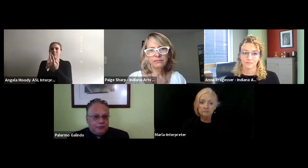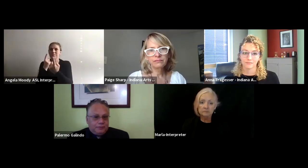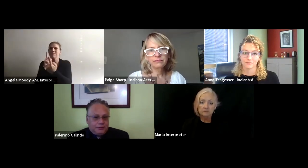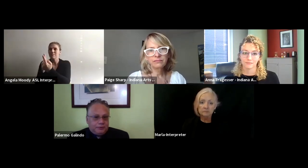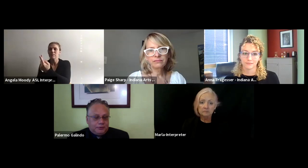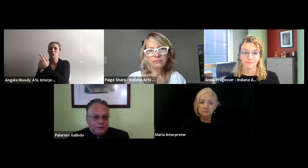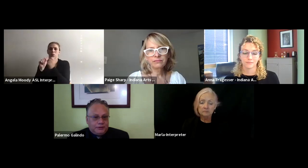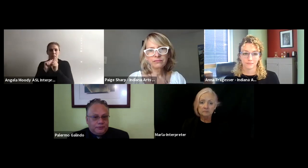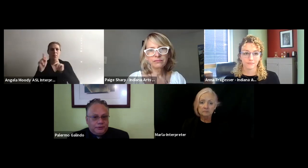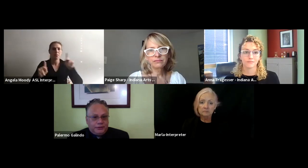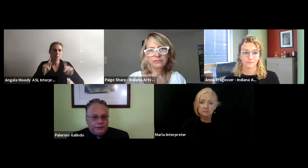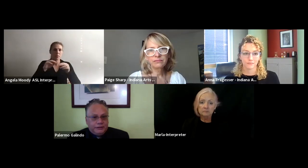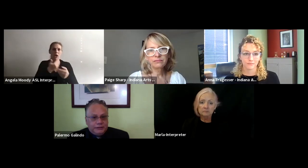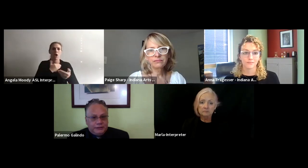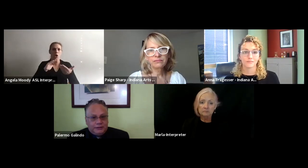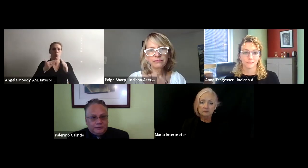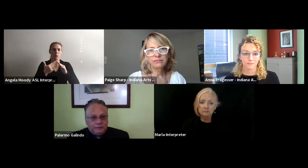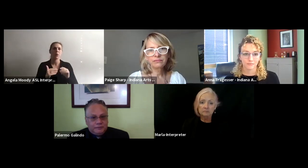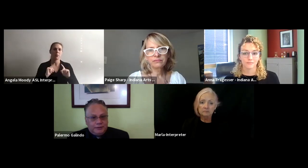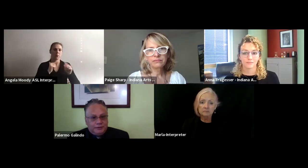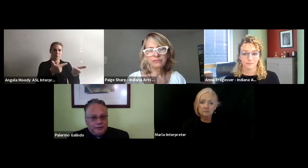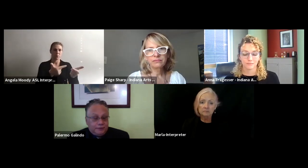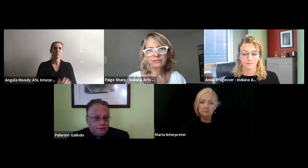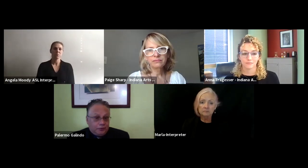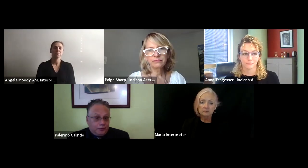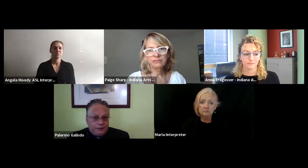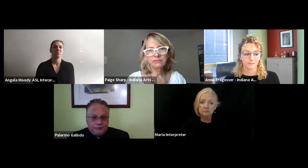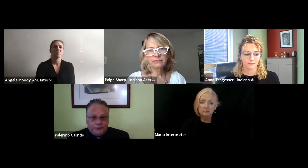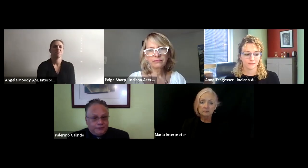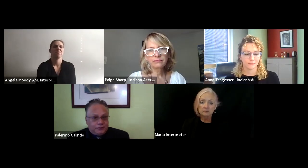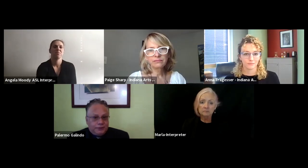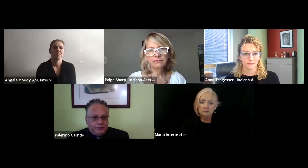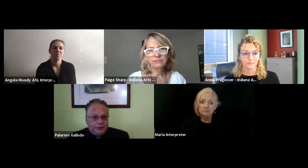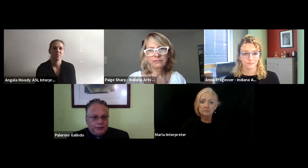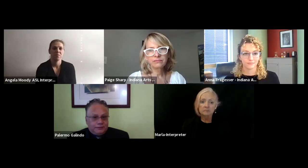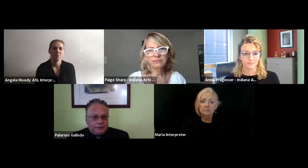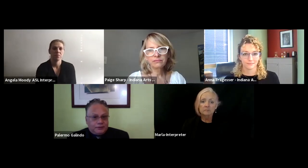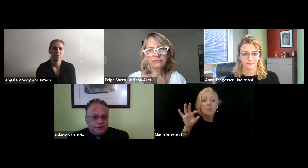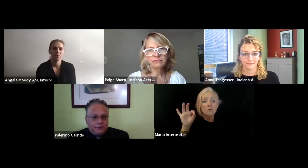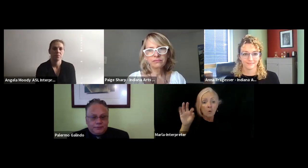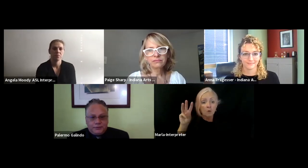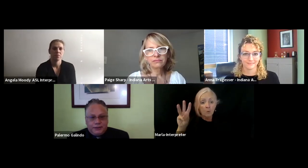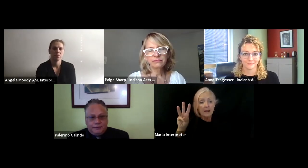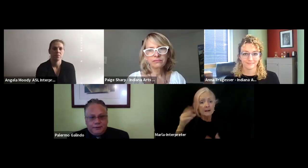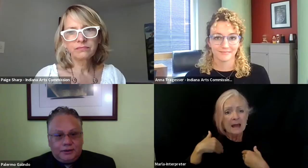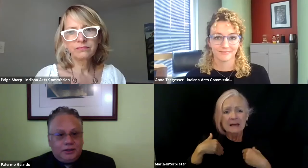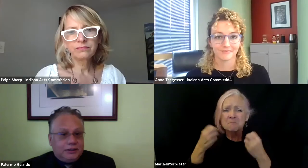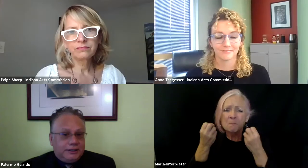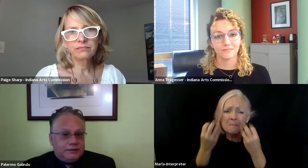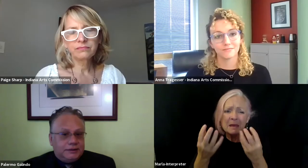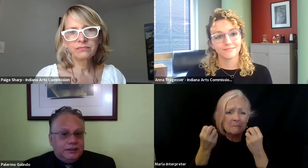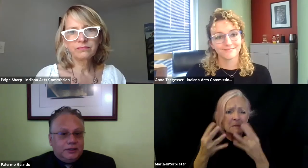get it with the people in the community, uh, you know, I mean, Fort Wayne, we have so many, uh, diverse community members, we have, uh,